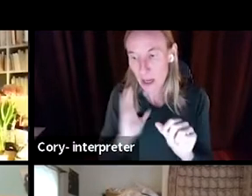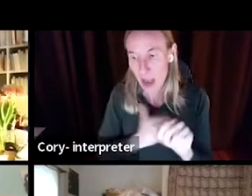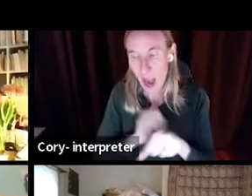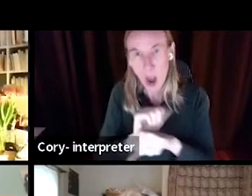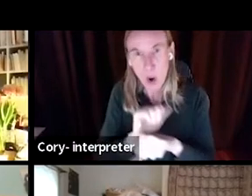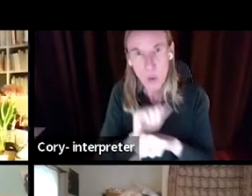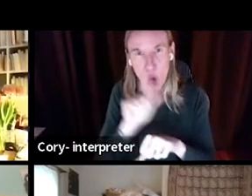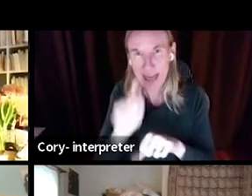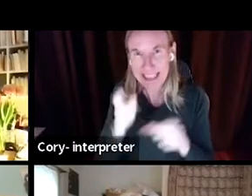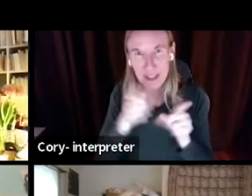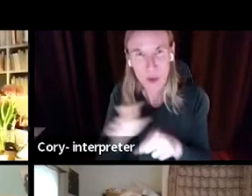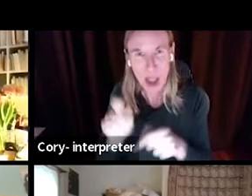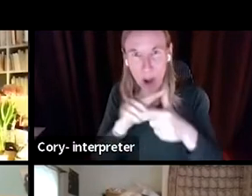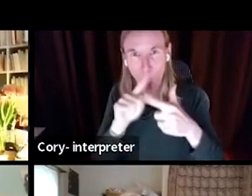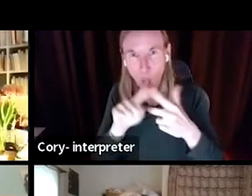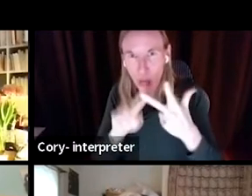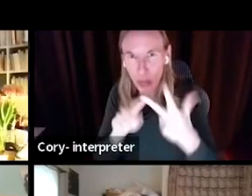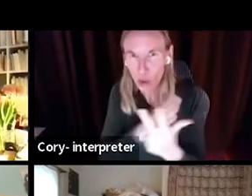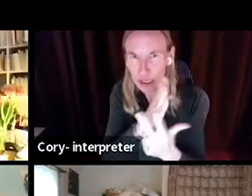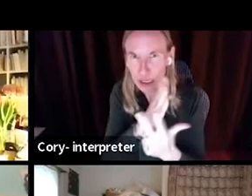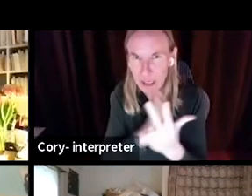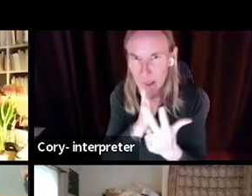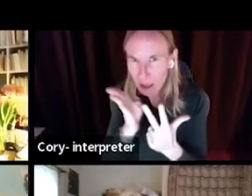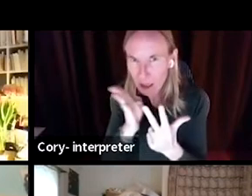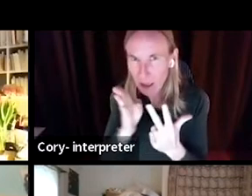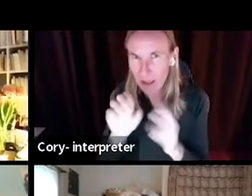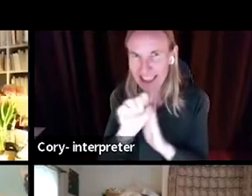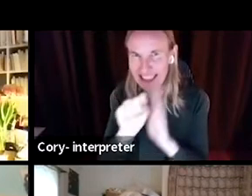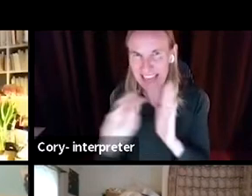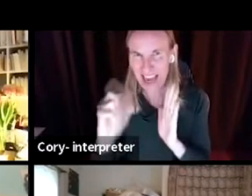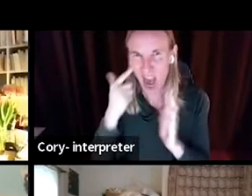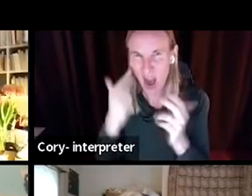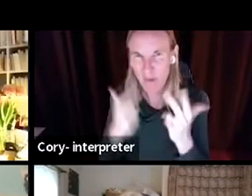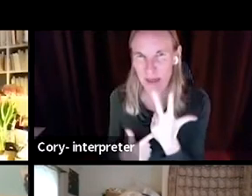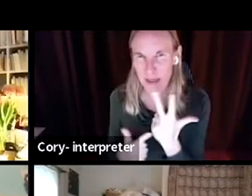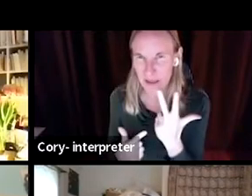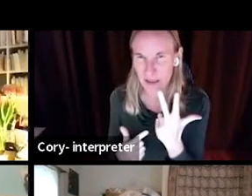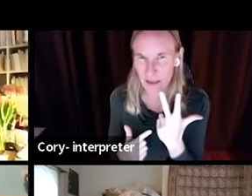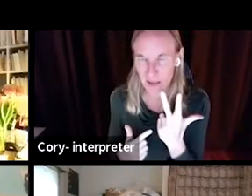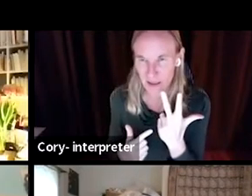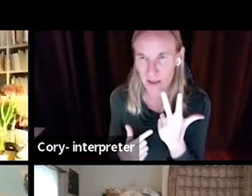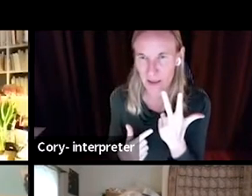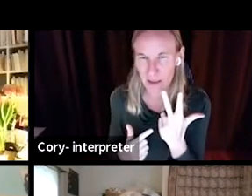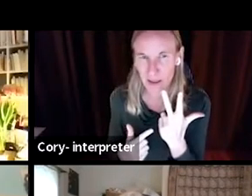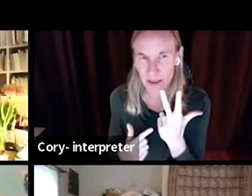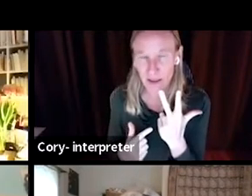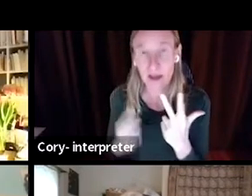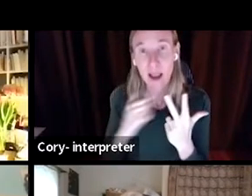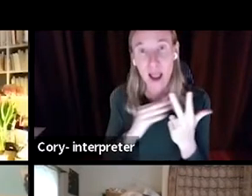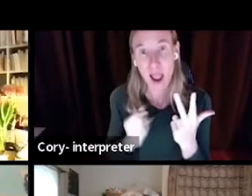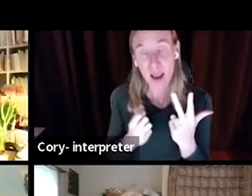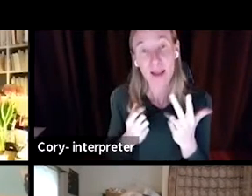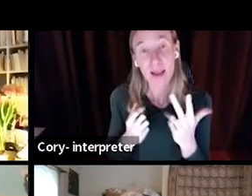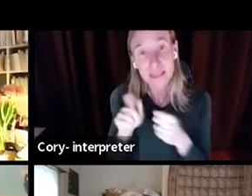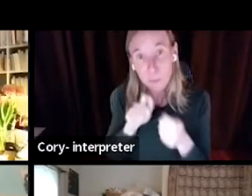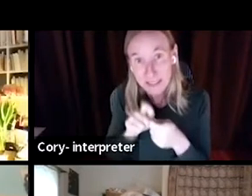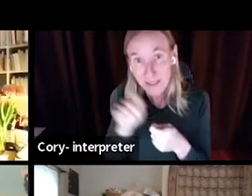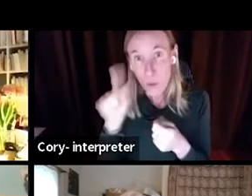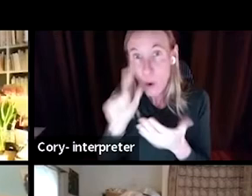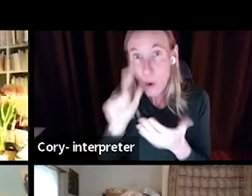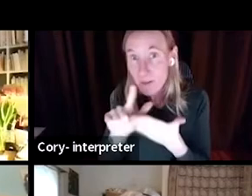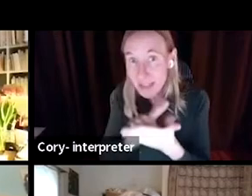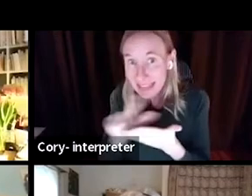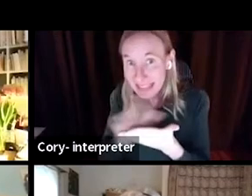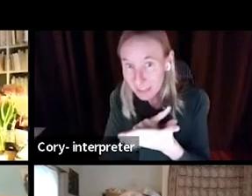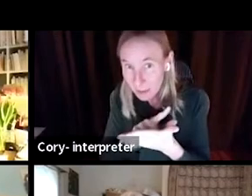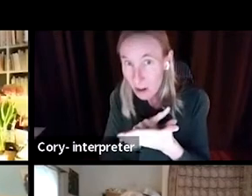three branches of state government. And specifically, one of the statutory requirements is